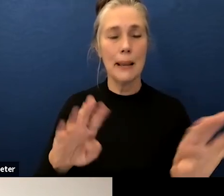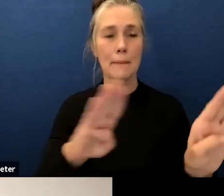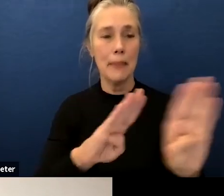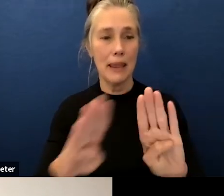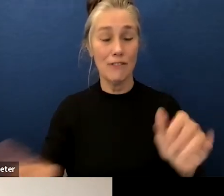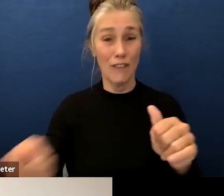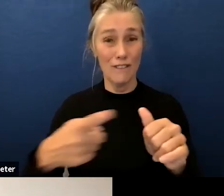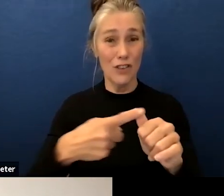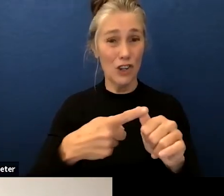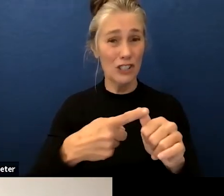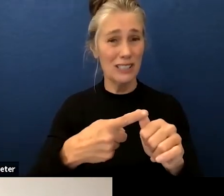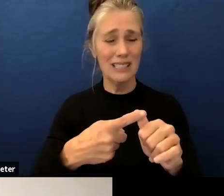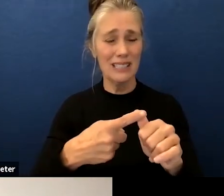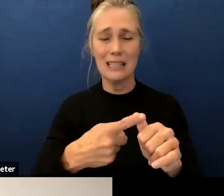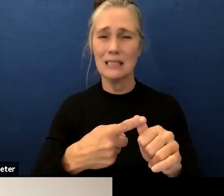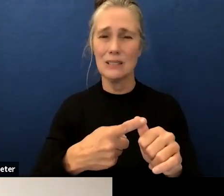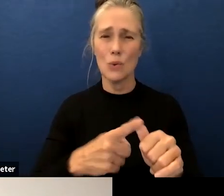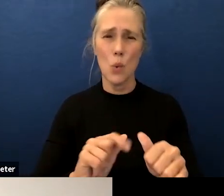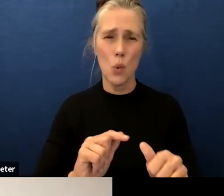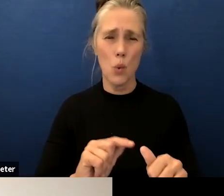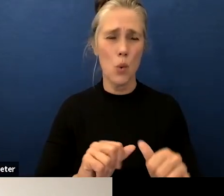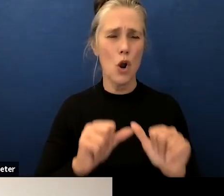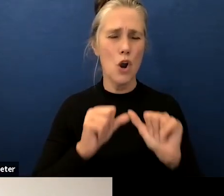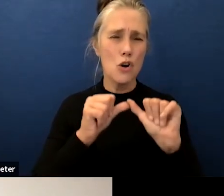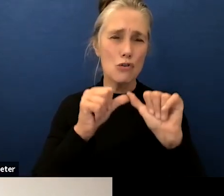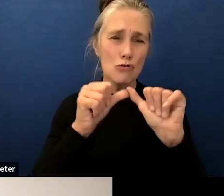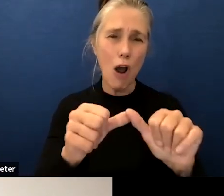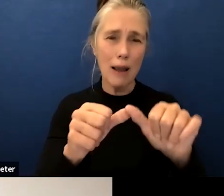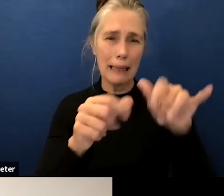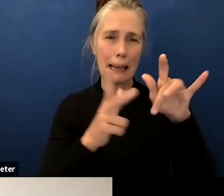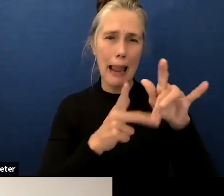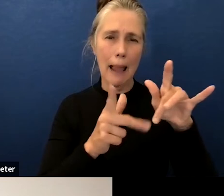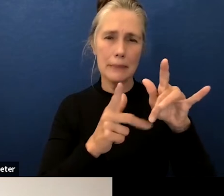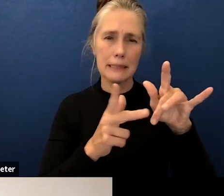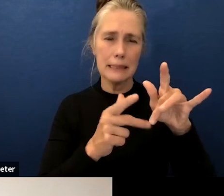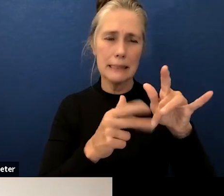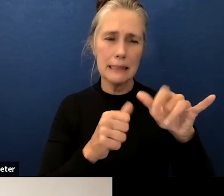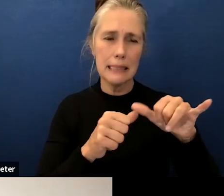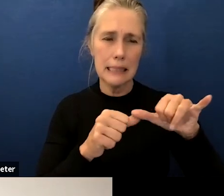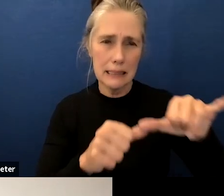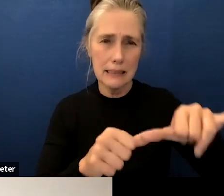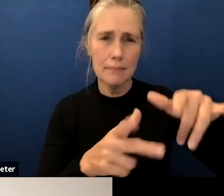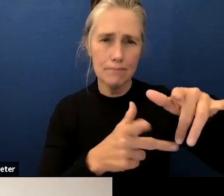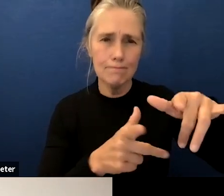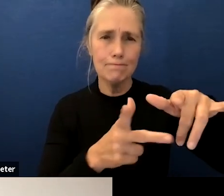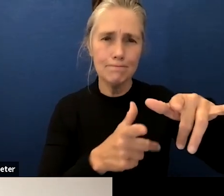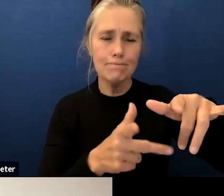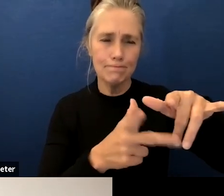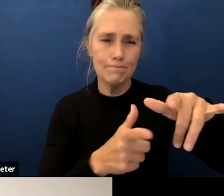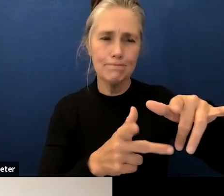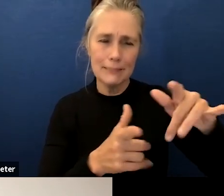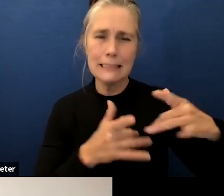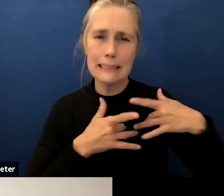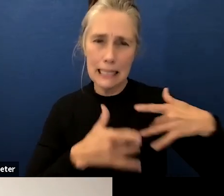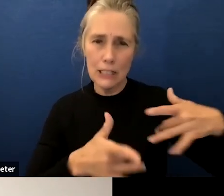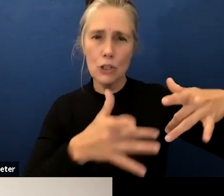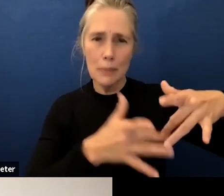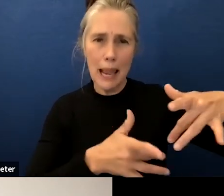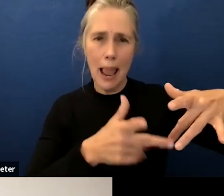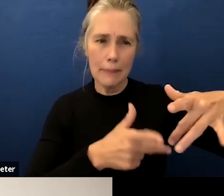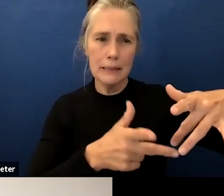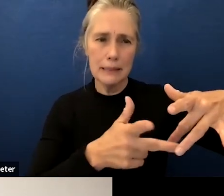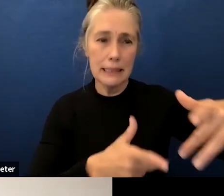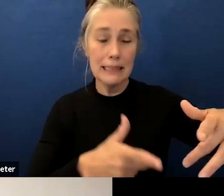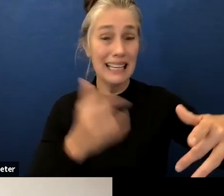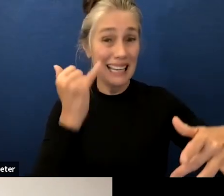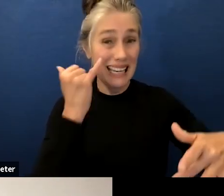chronic absenteeism is um defined as a chronic absenteeism any student who has missed